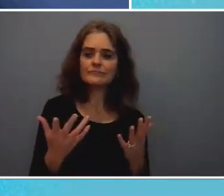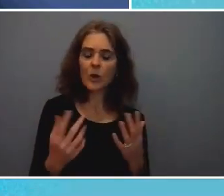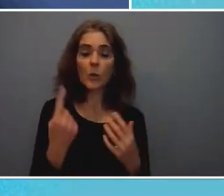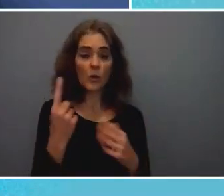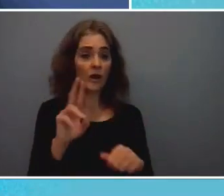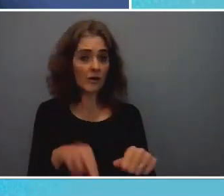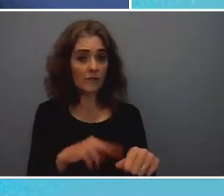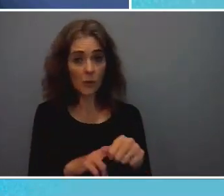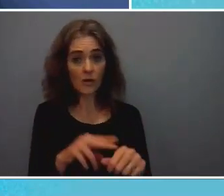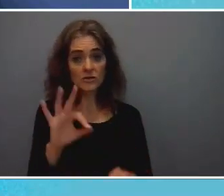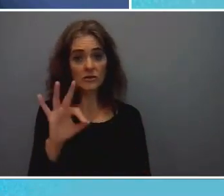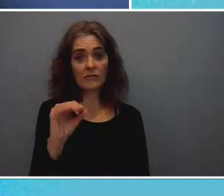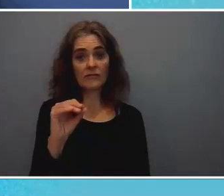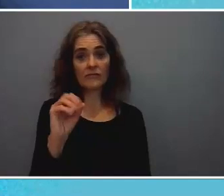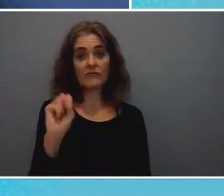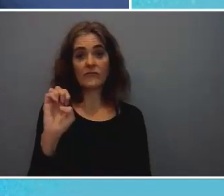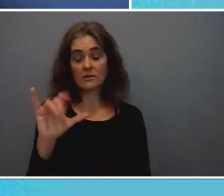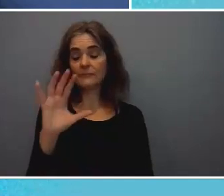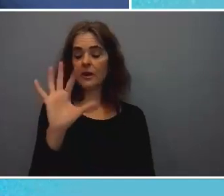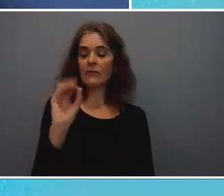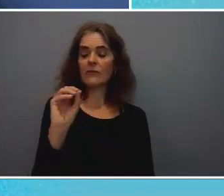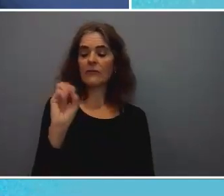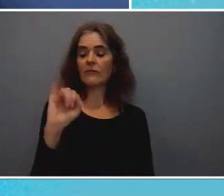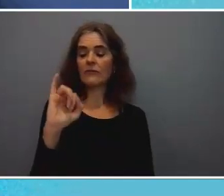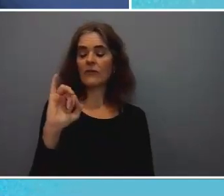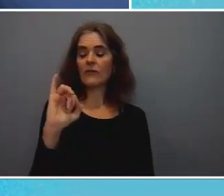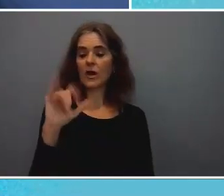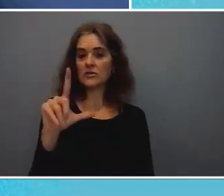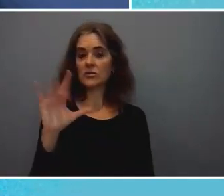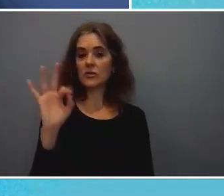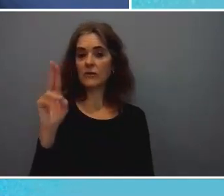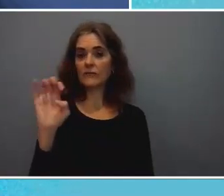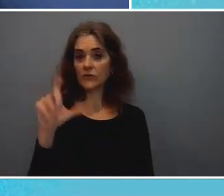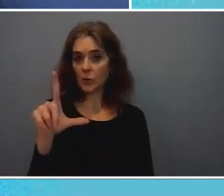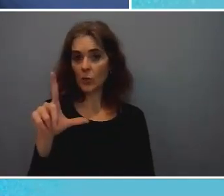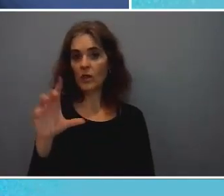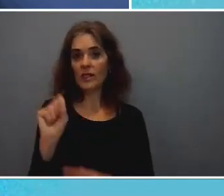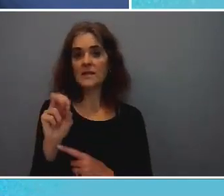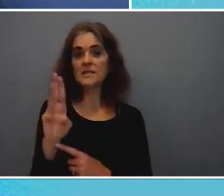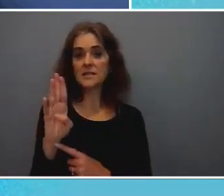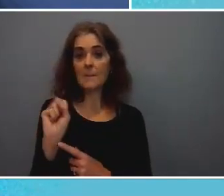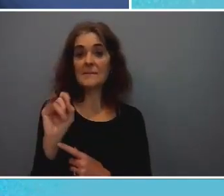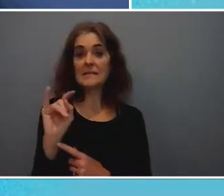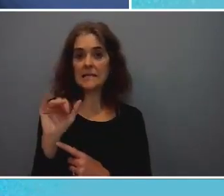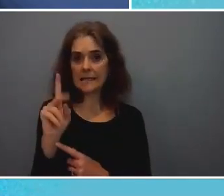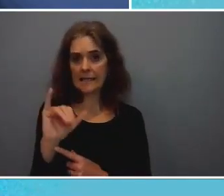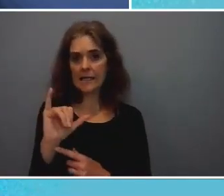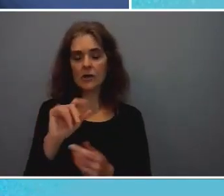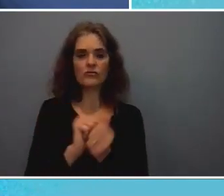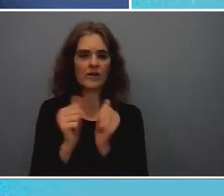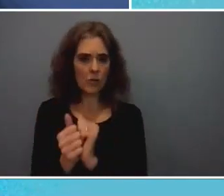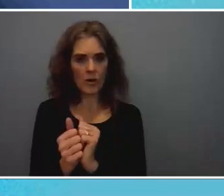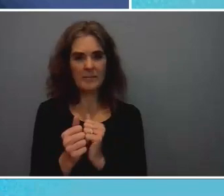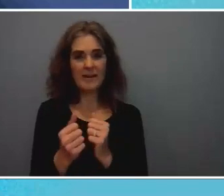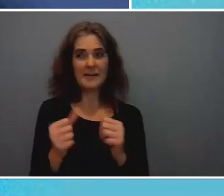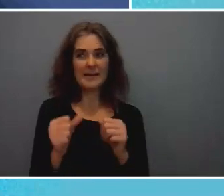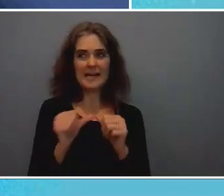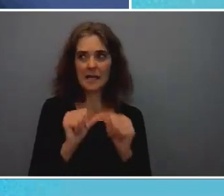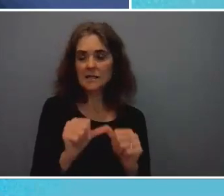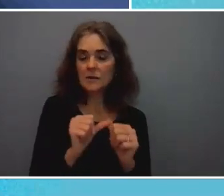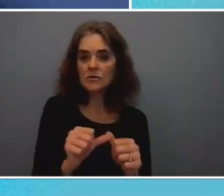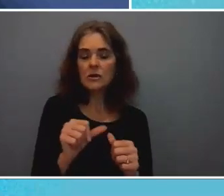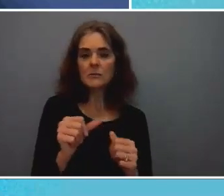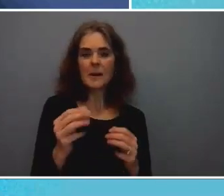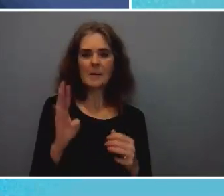fuel subsidy reform um continue to see billions and billions of dollars in